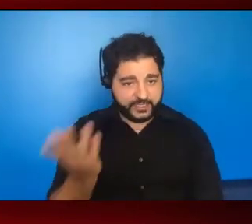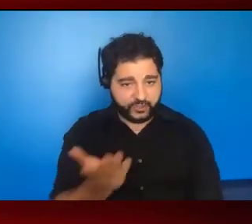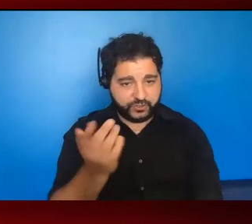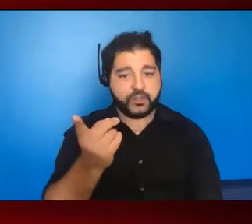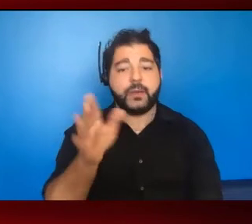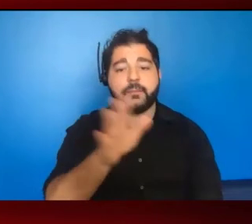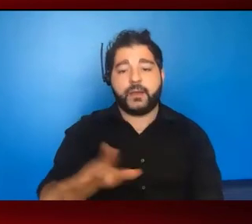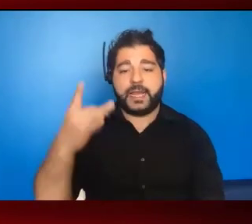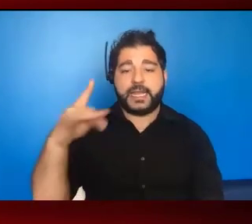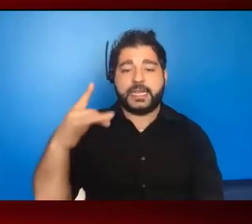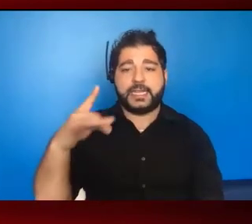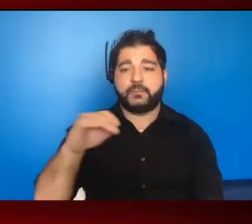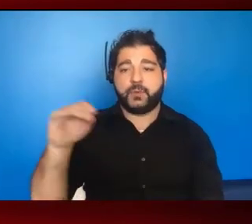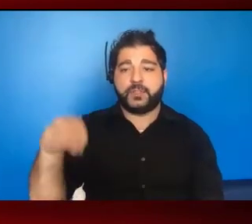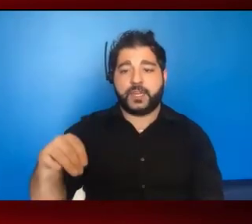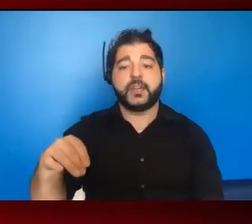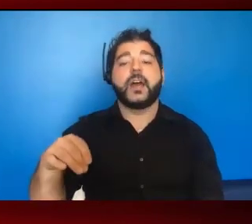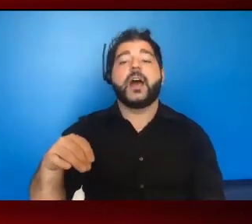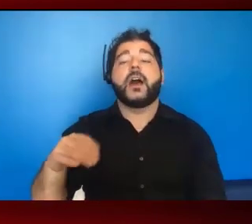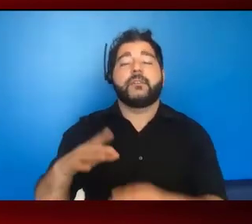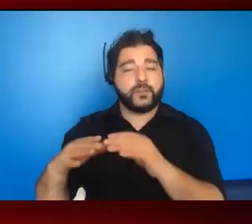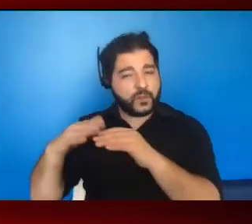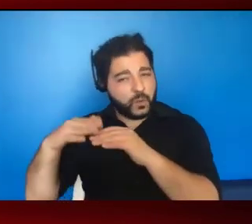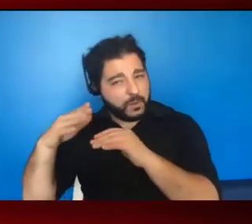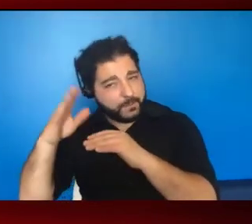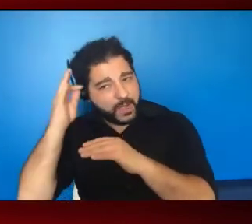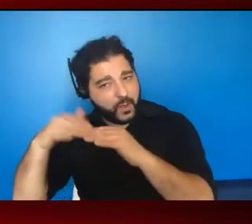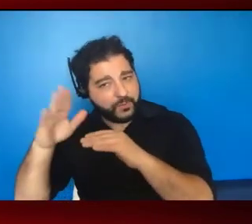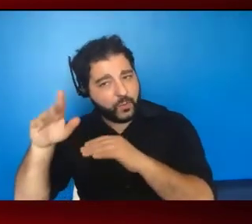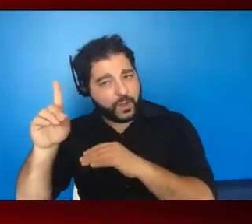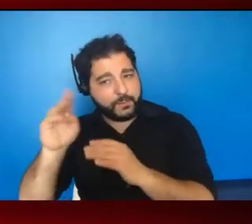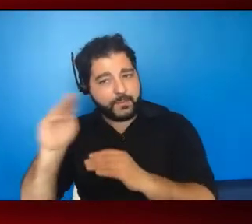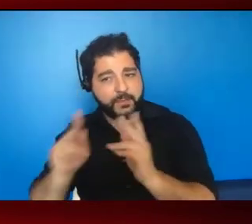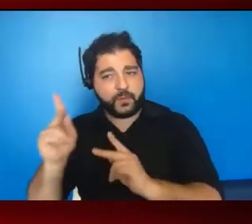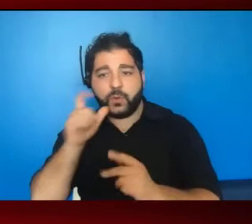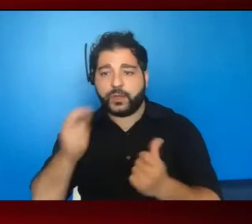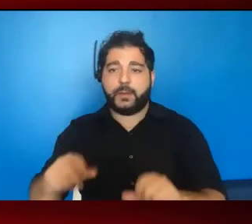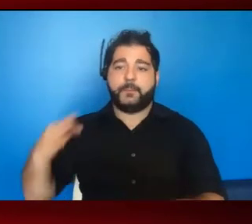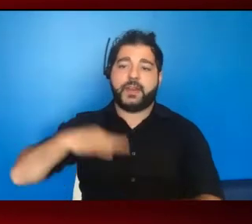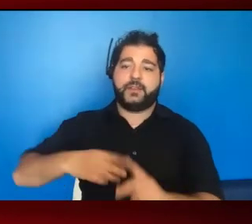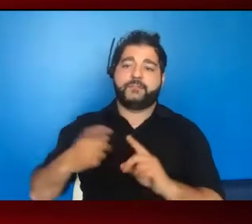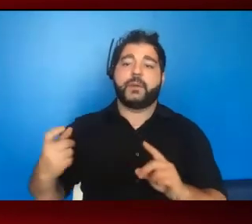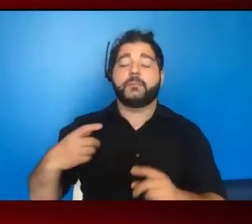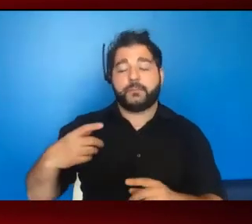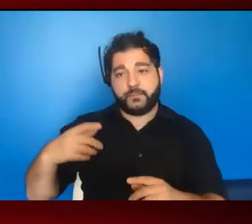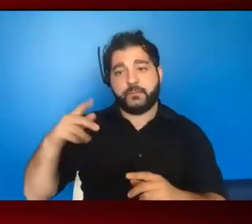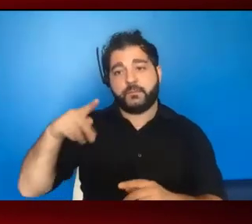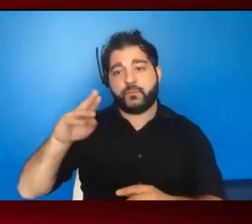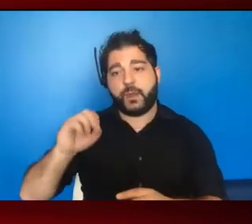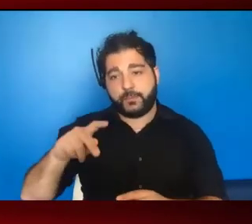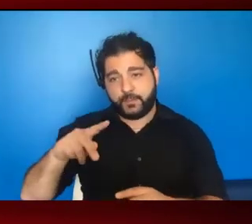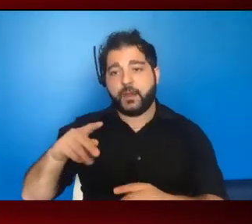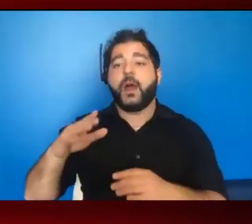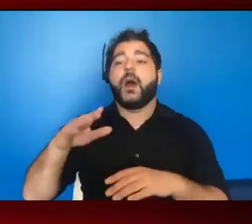18% of the just over 1 million people who could benefit from PrEP are actually on it. And this, again, is 2018